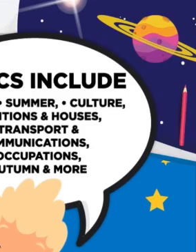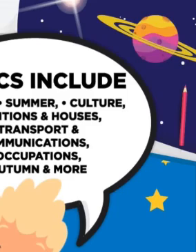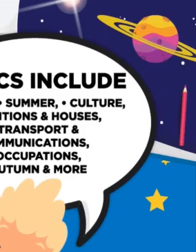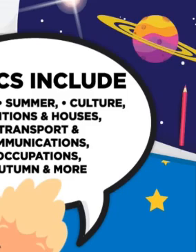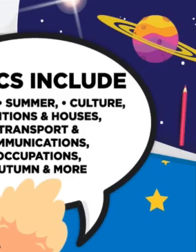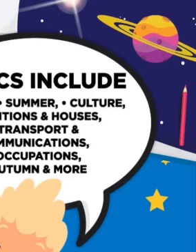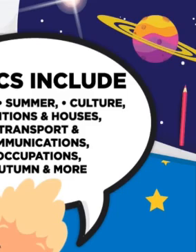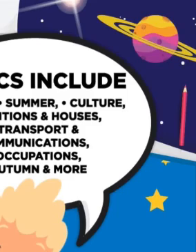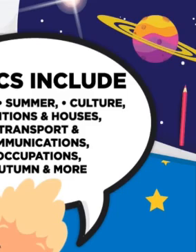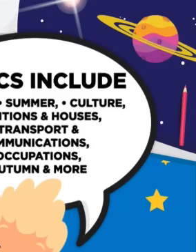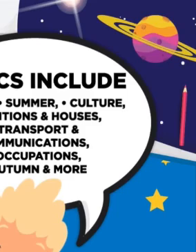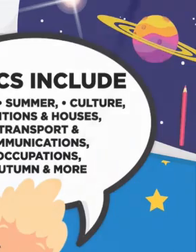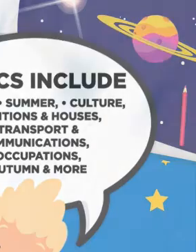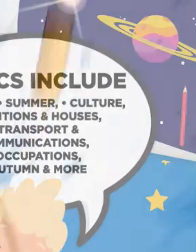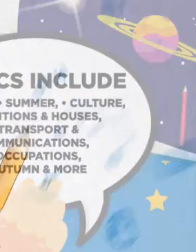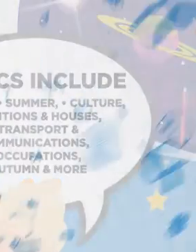7 different languages.